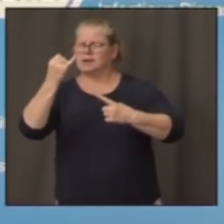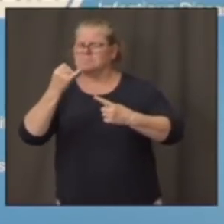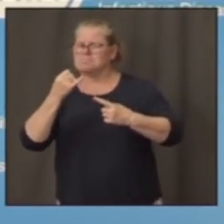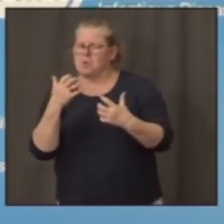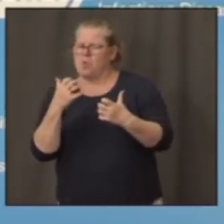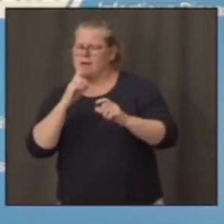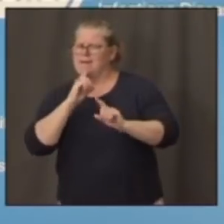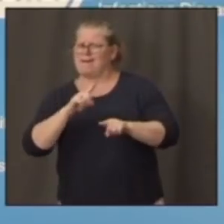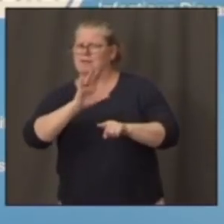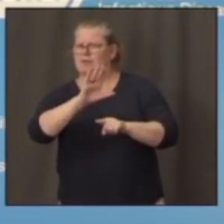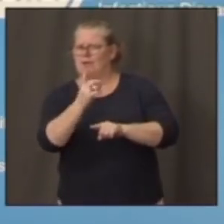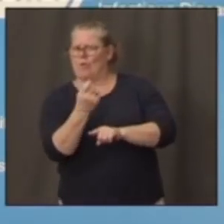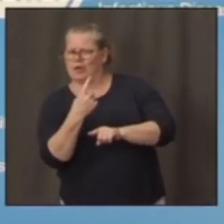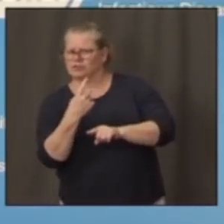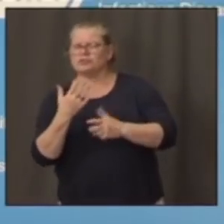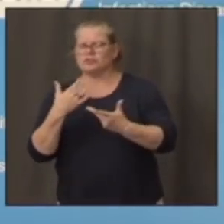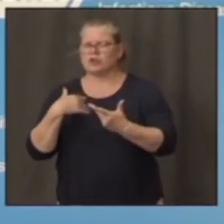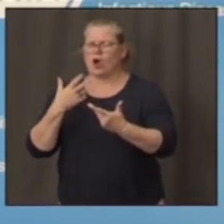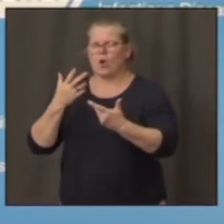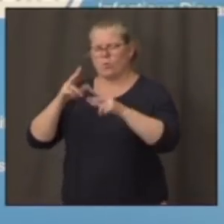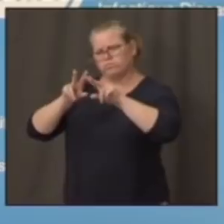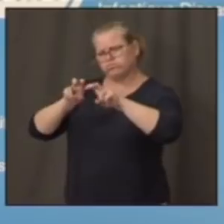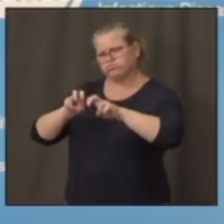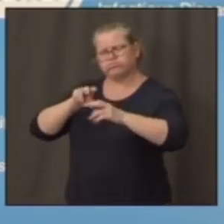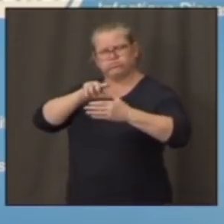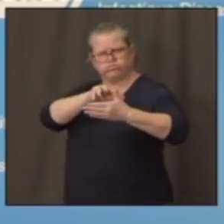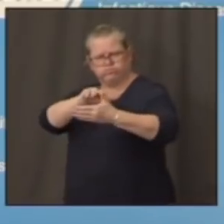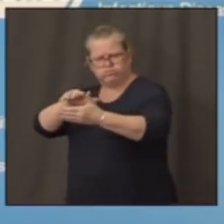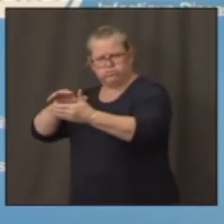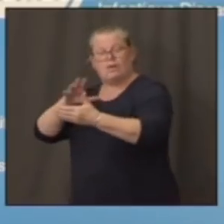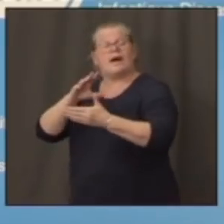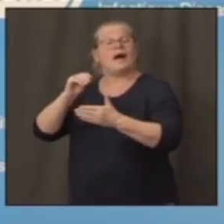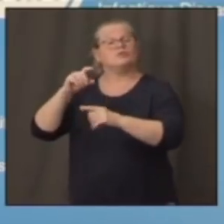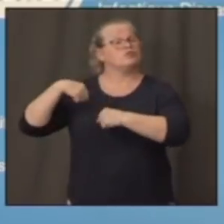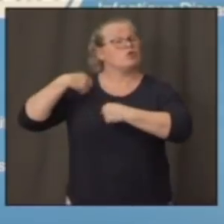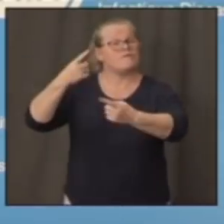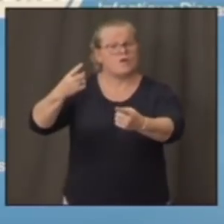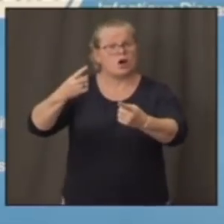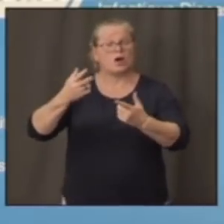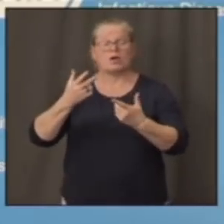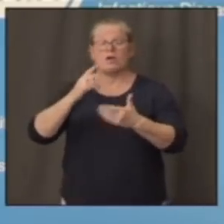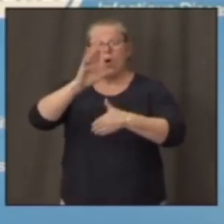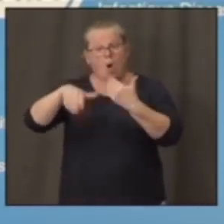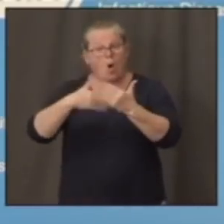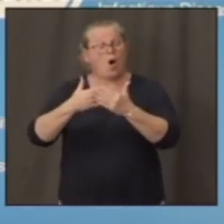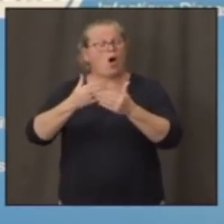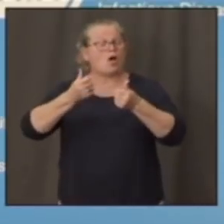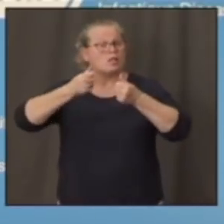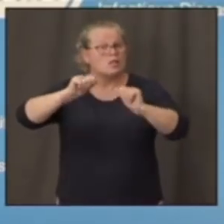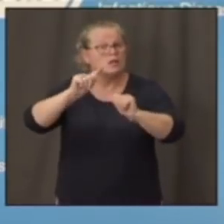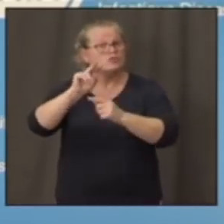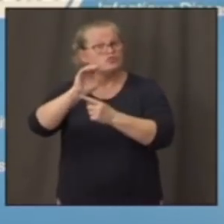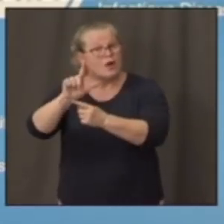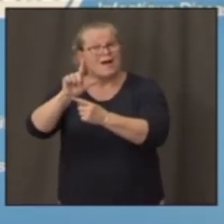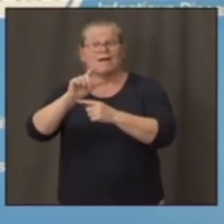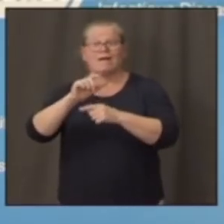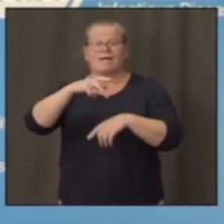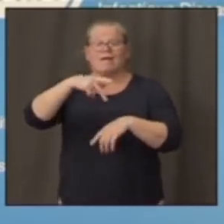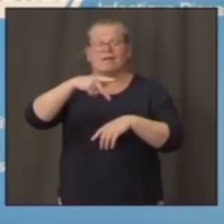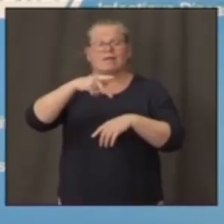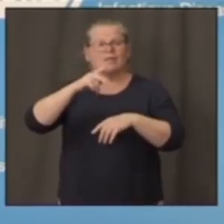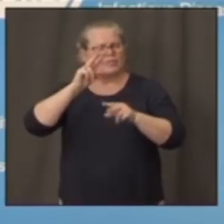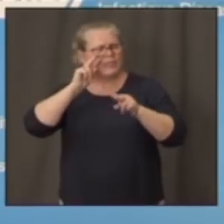of the randomized placebo-controlled trials that have looked at various components of different stages of